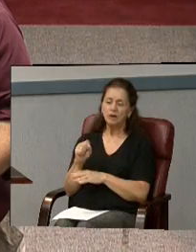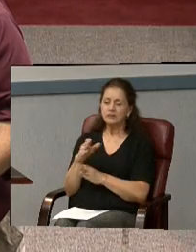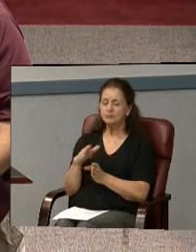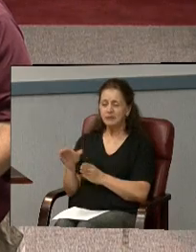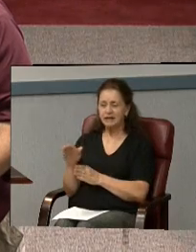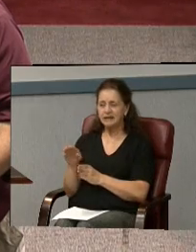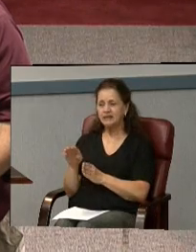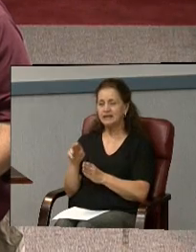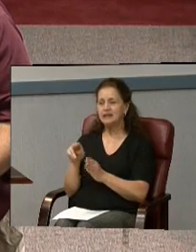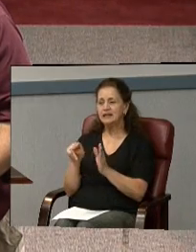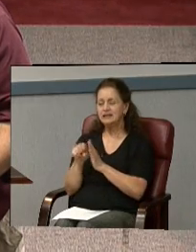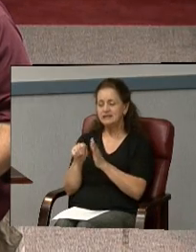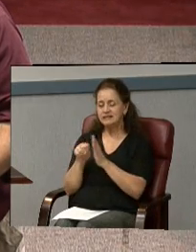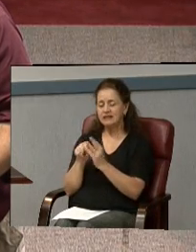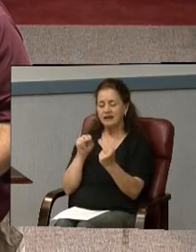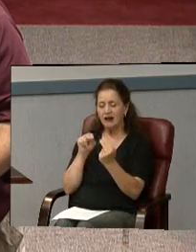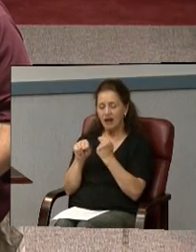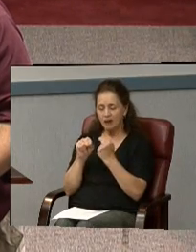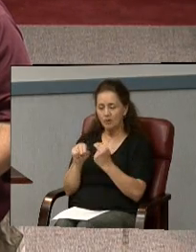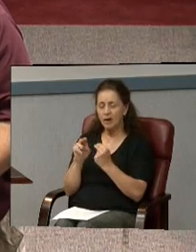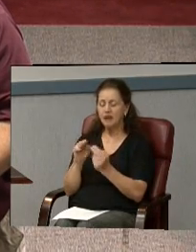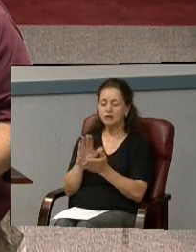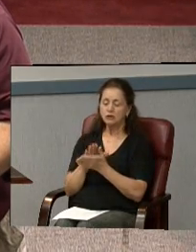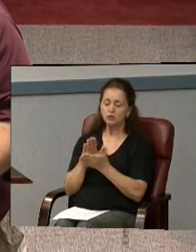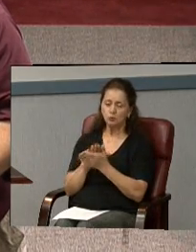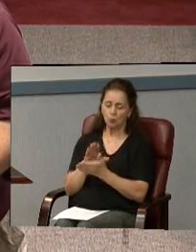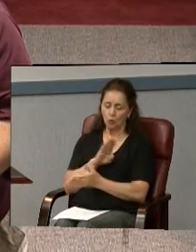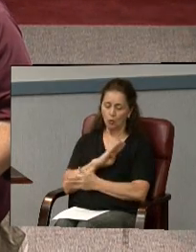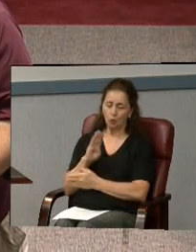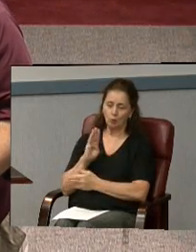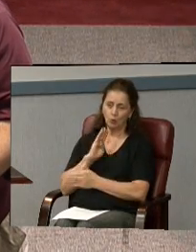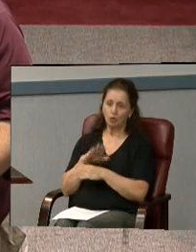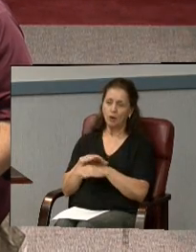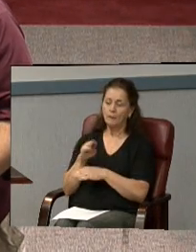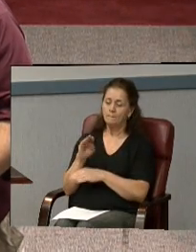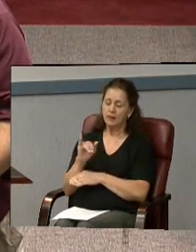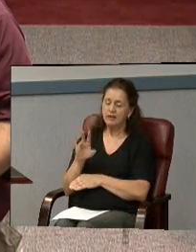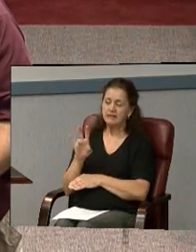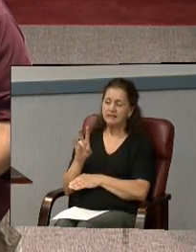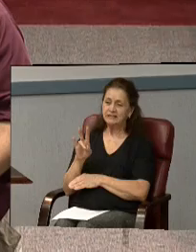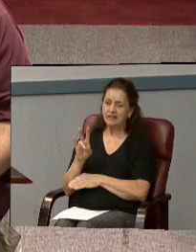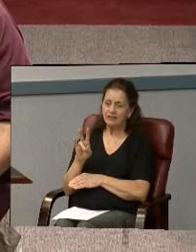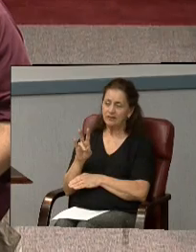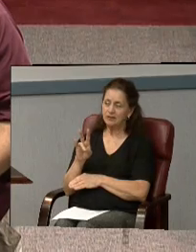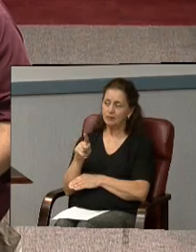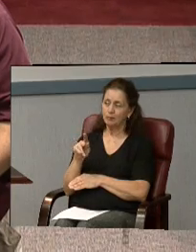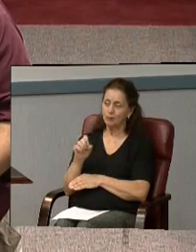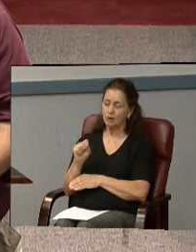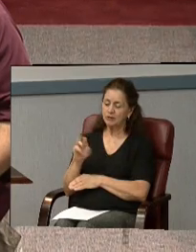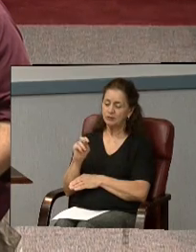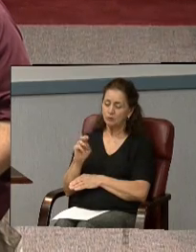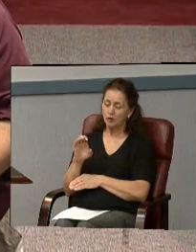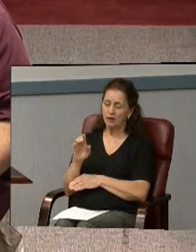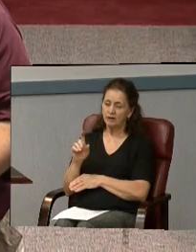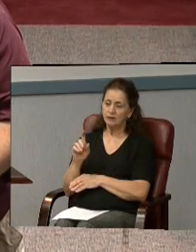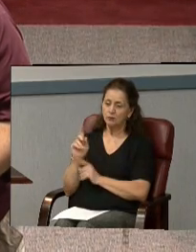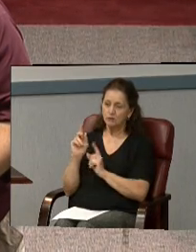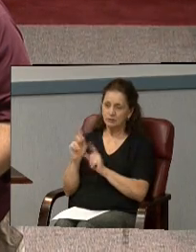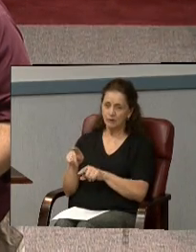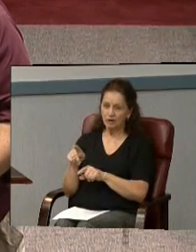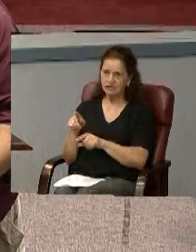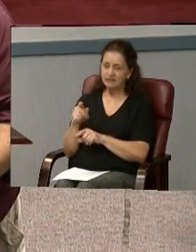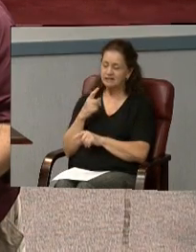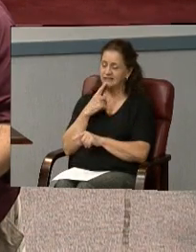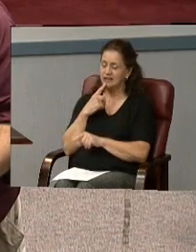and the Prince George's County School Board. On May 7, the City of Laurel Department of Parks and Recreation submitted a response stating the